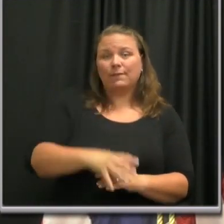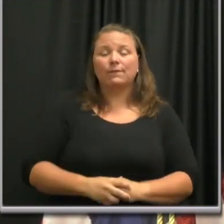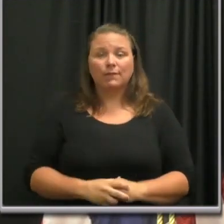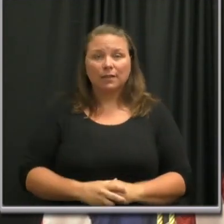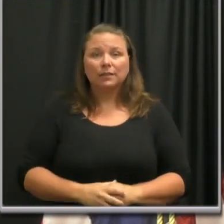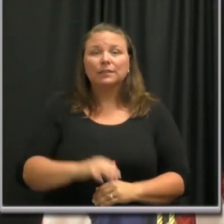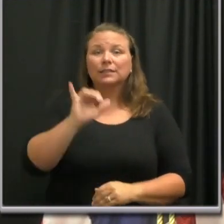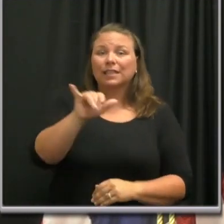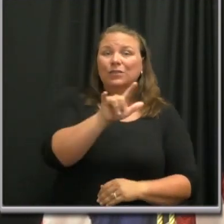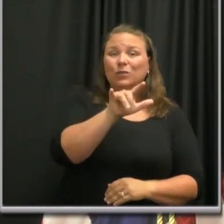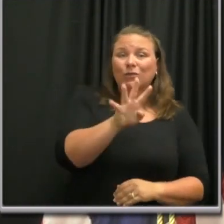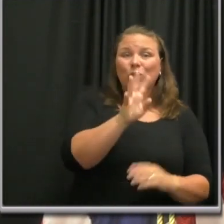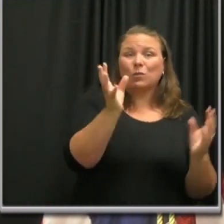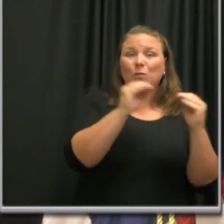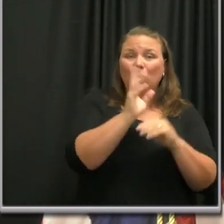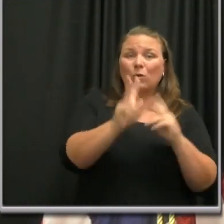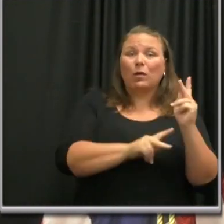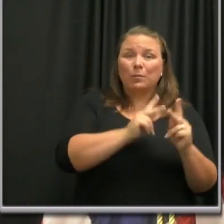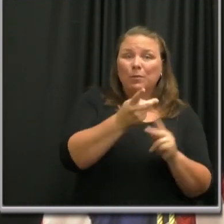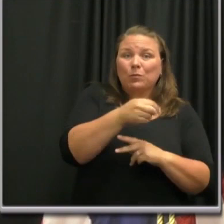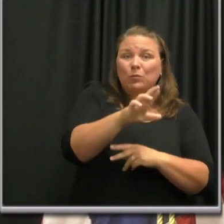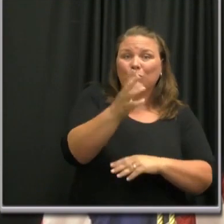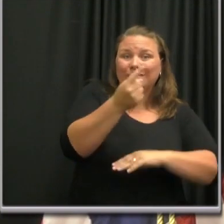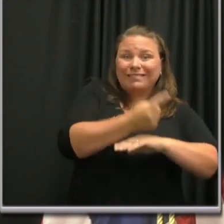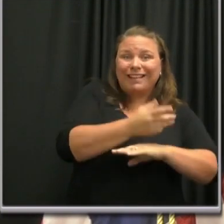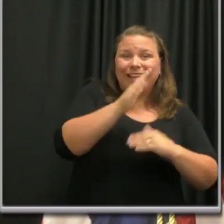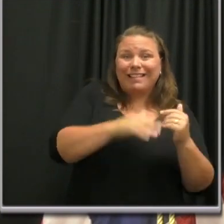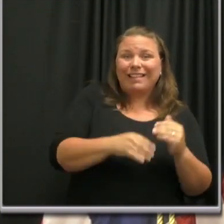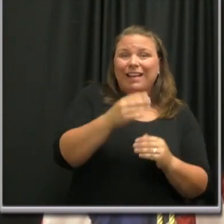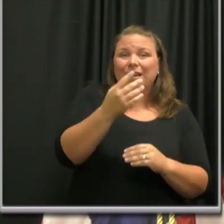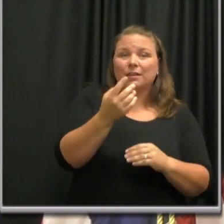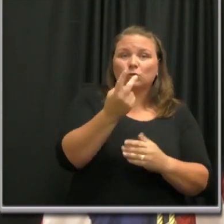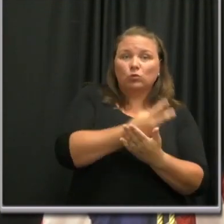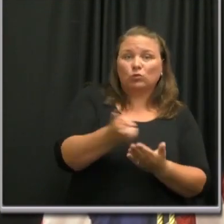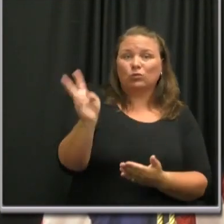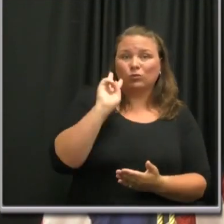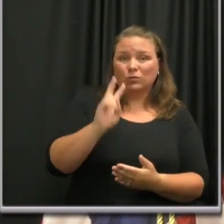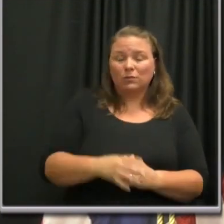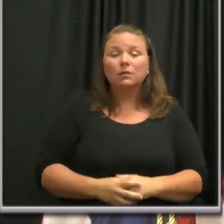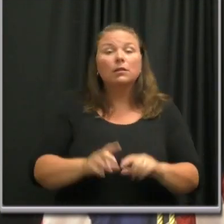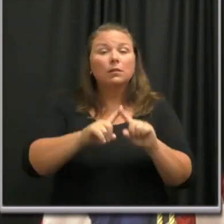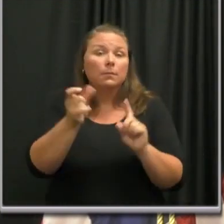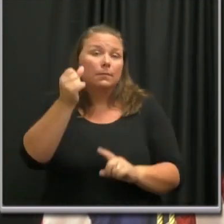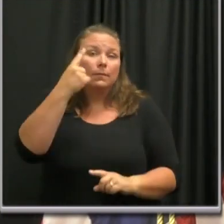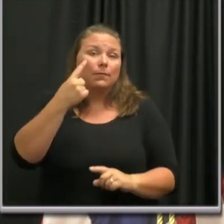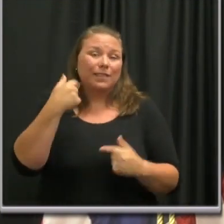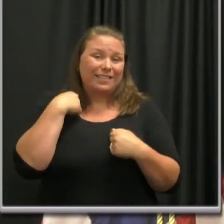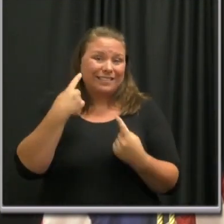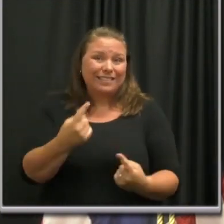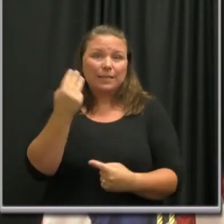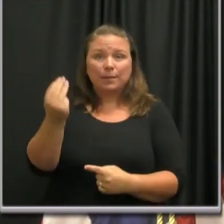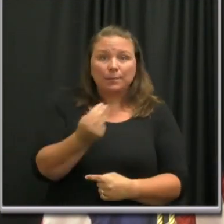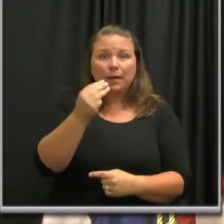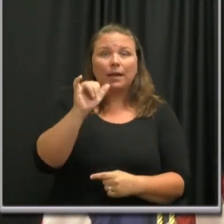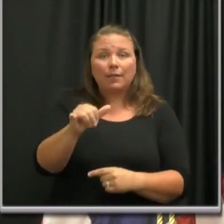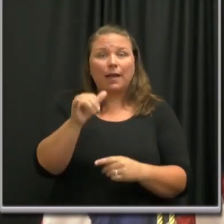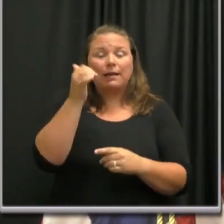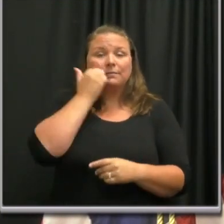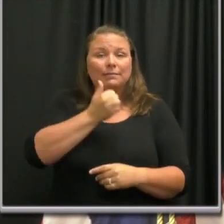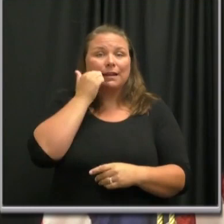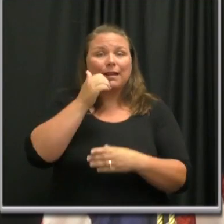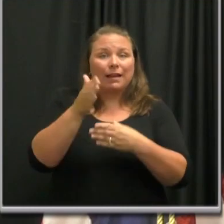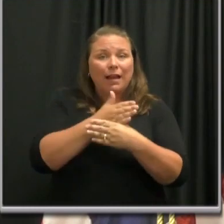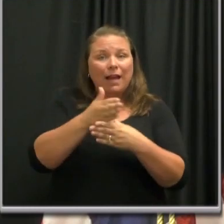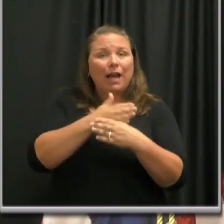That is 24 more cases per day than 14 days ago. However, since our update on Monday, the daily average of new